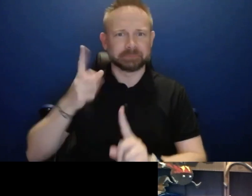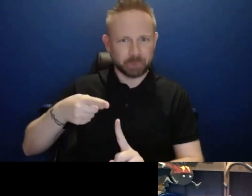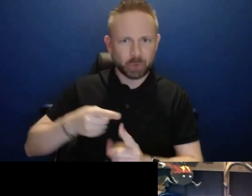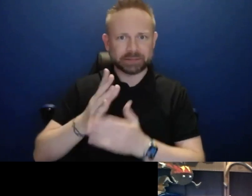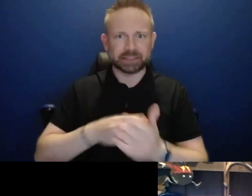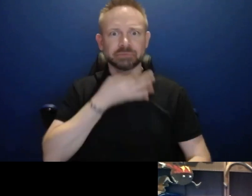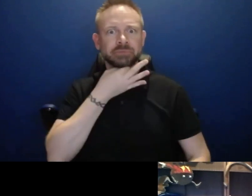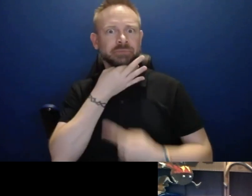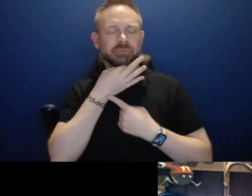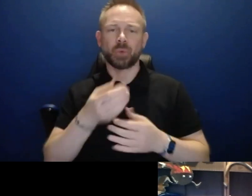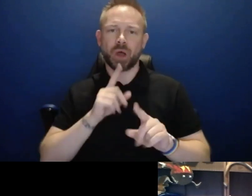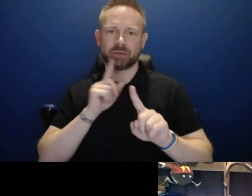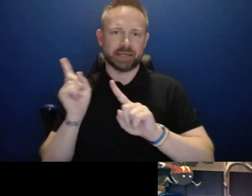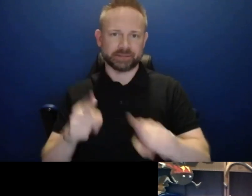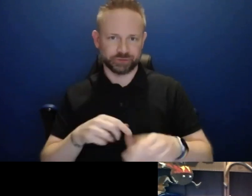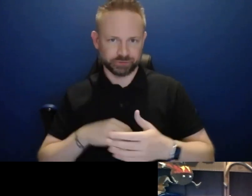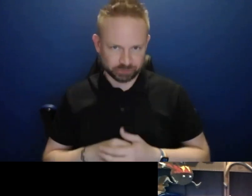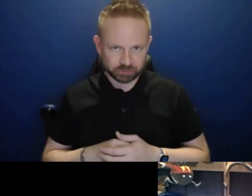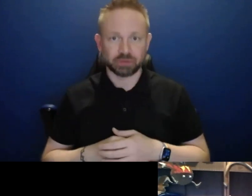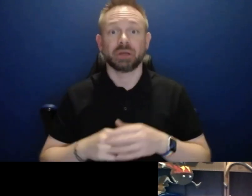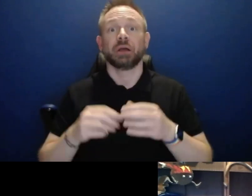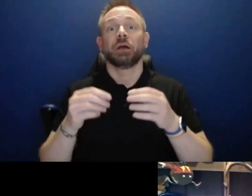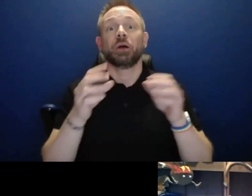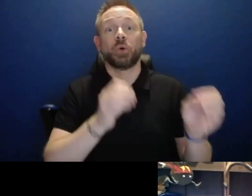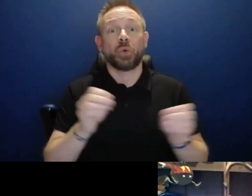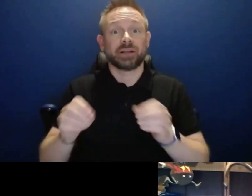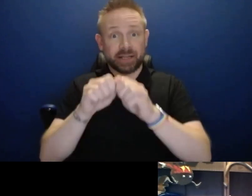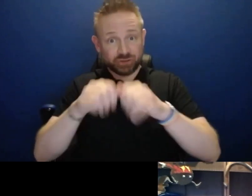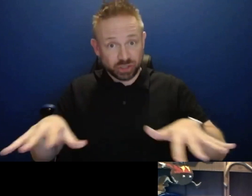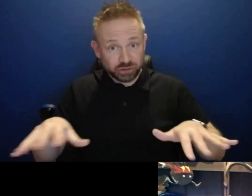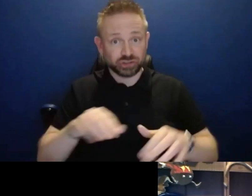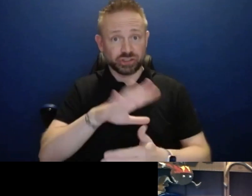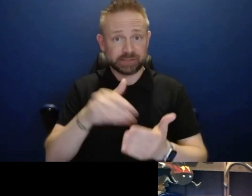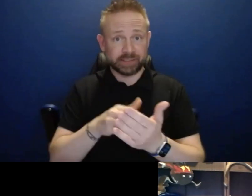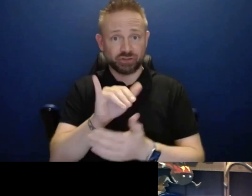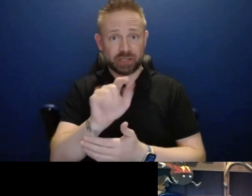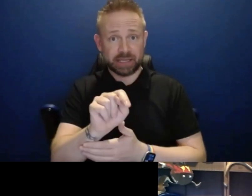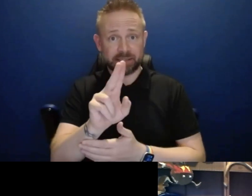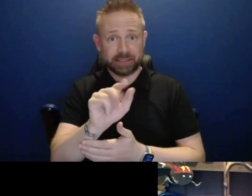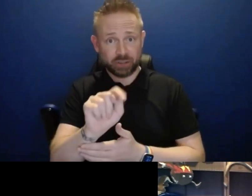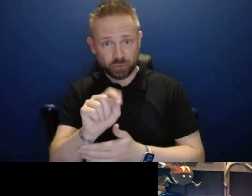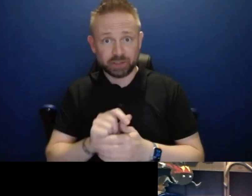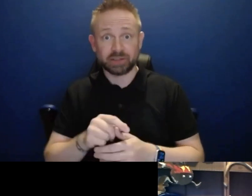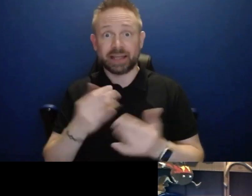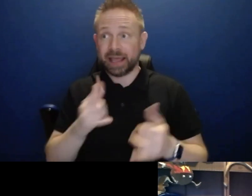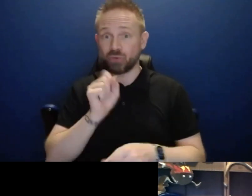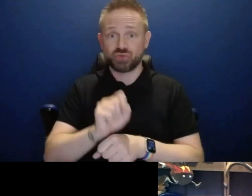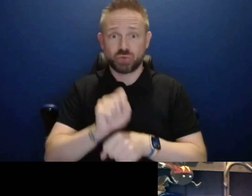my question is about the organizational structure of the central IT unit, and the future of our various IT people on campus.